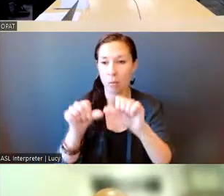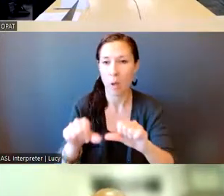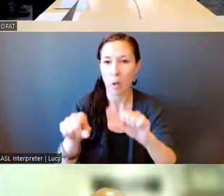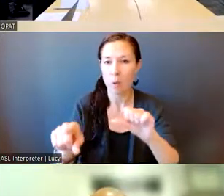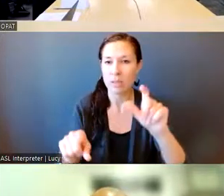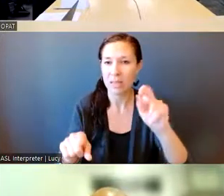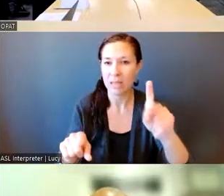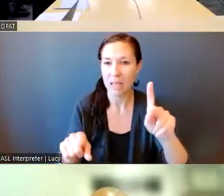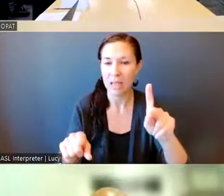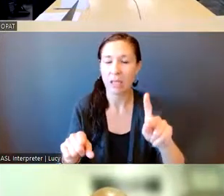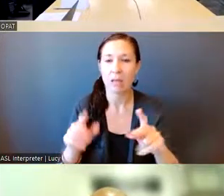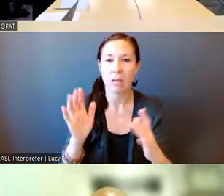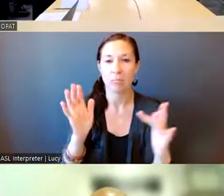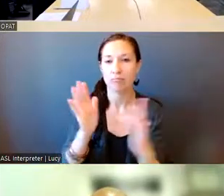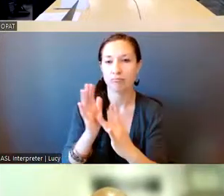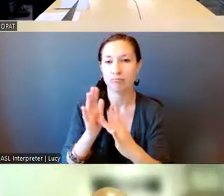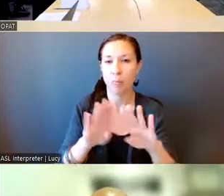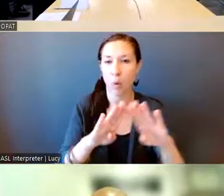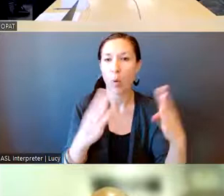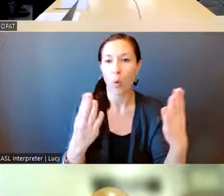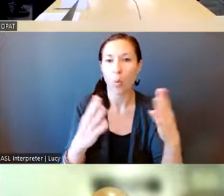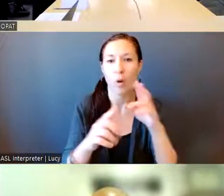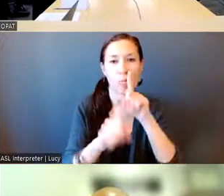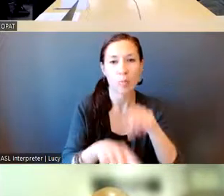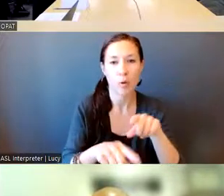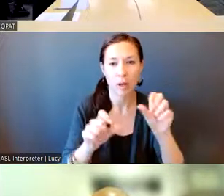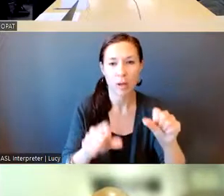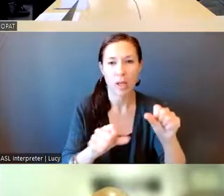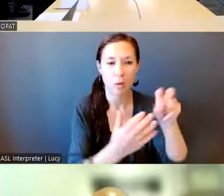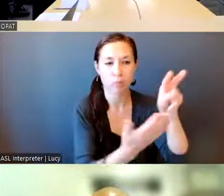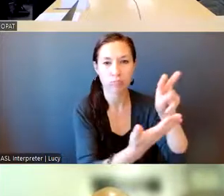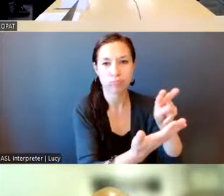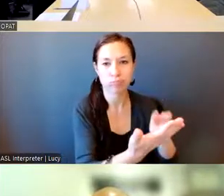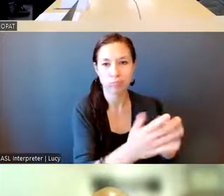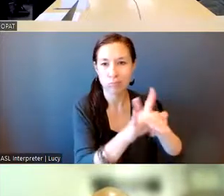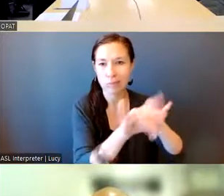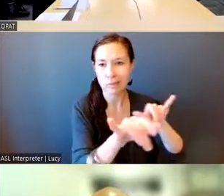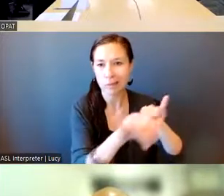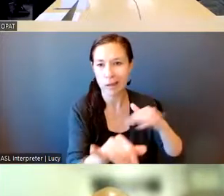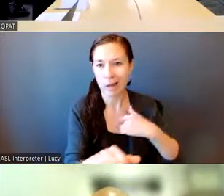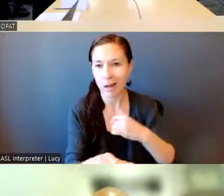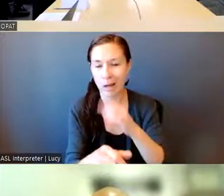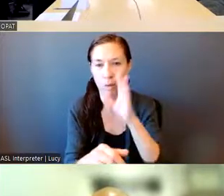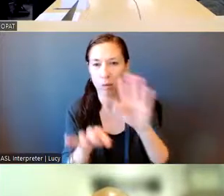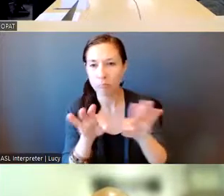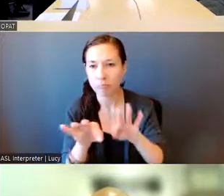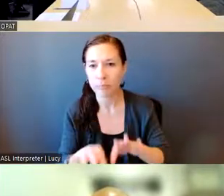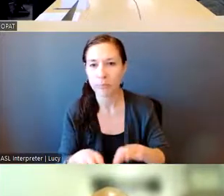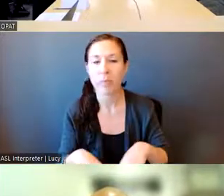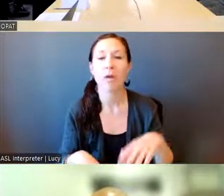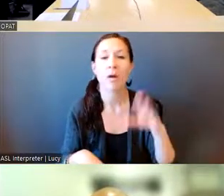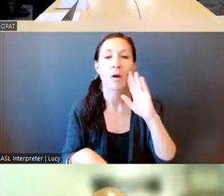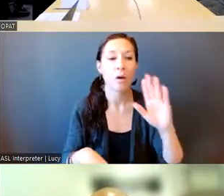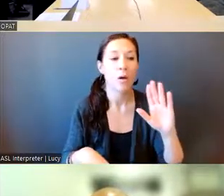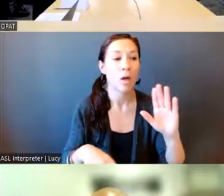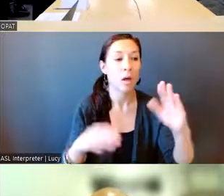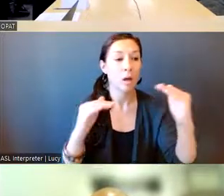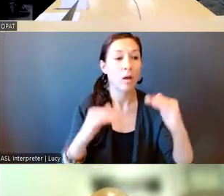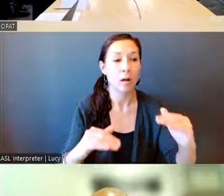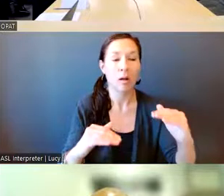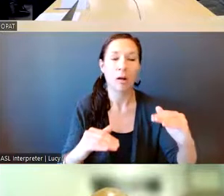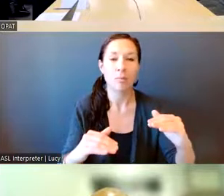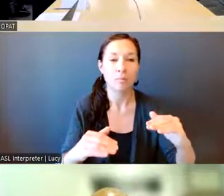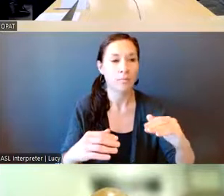that you can look at this report with us. We will have a public comment period. You will have 90 seconds to two minutes